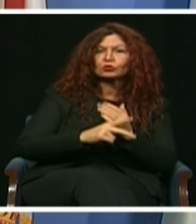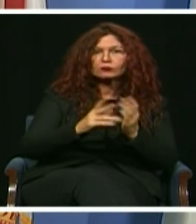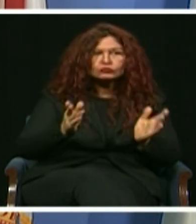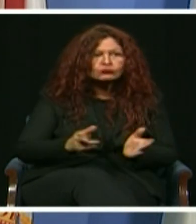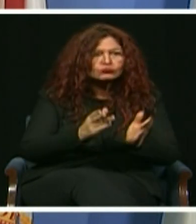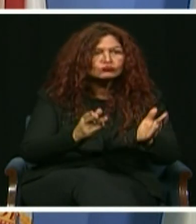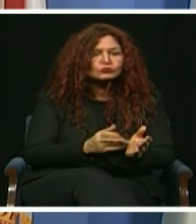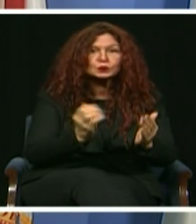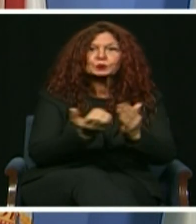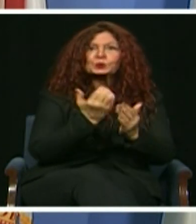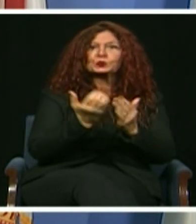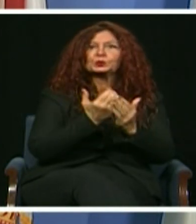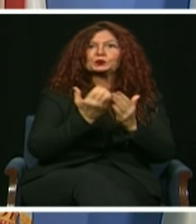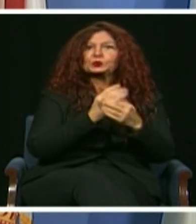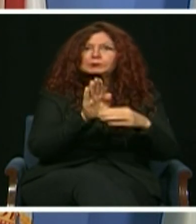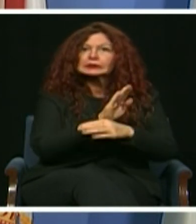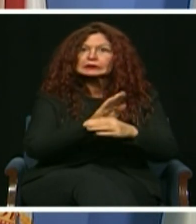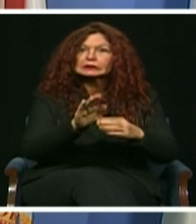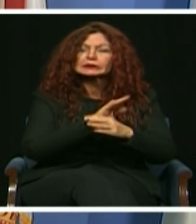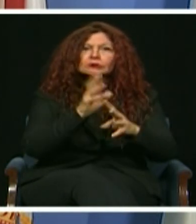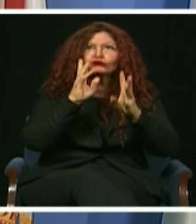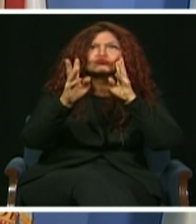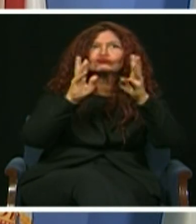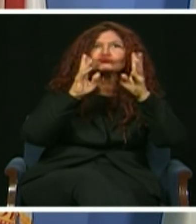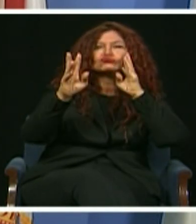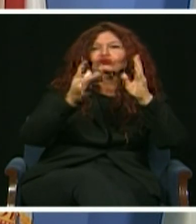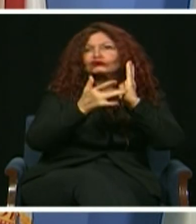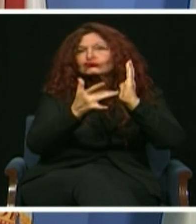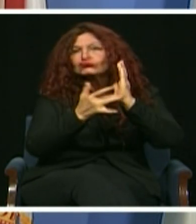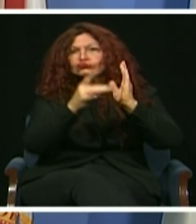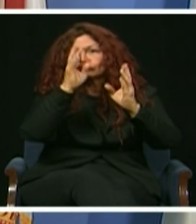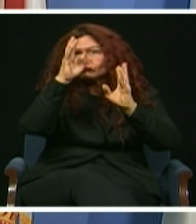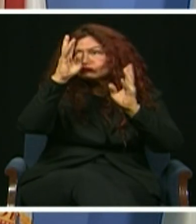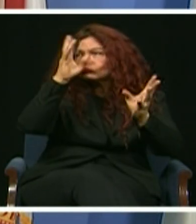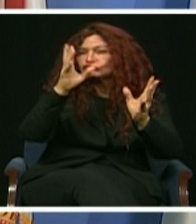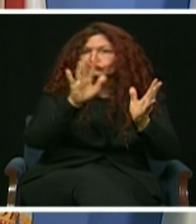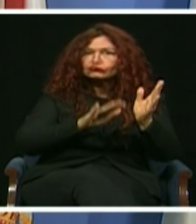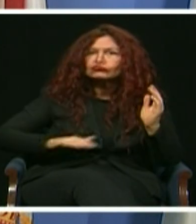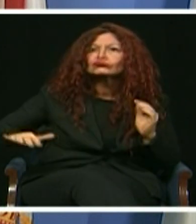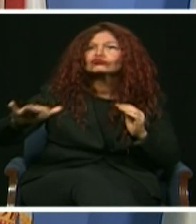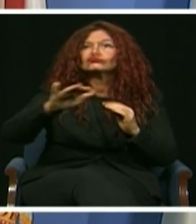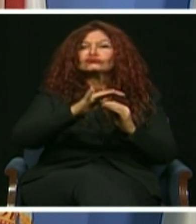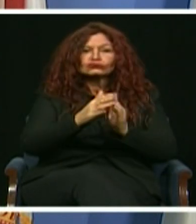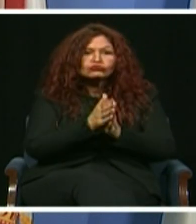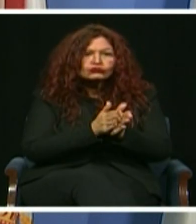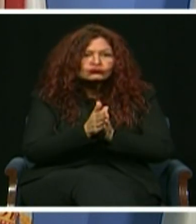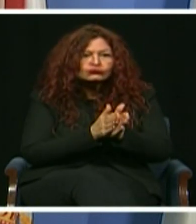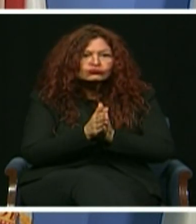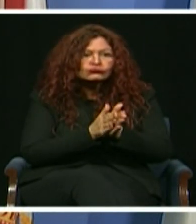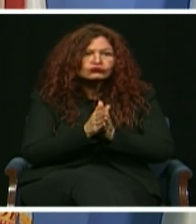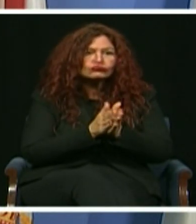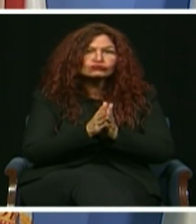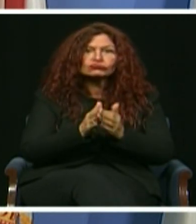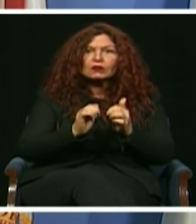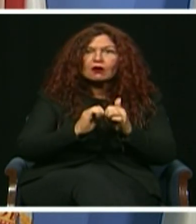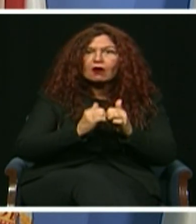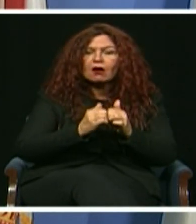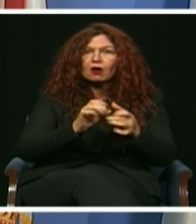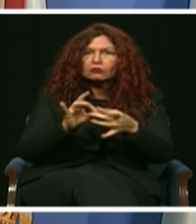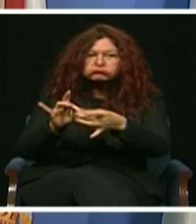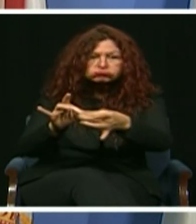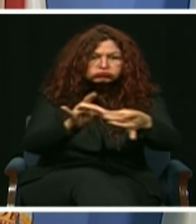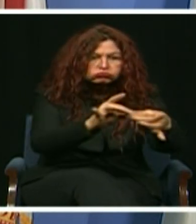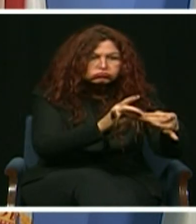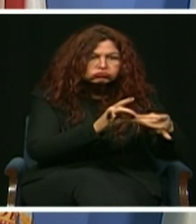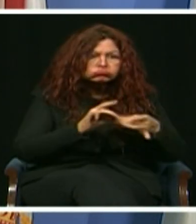resources small businesses need through initiatives like incubators, connecting firms with